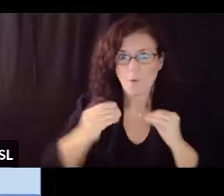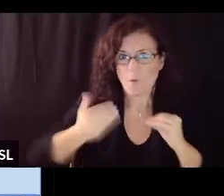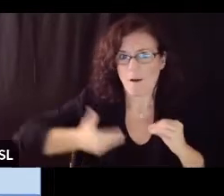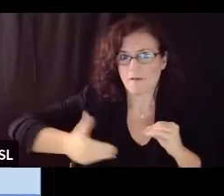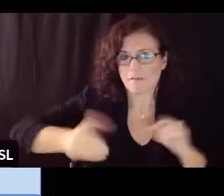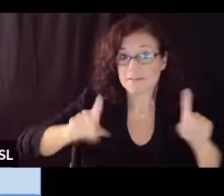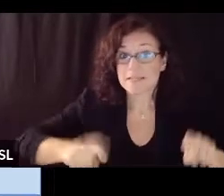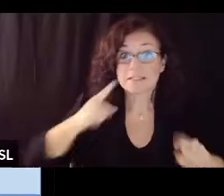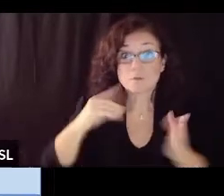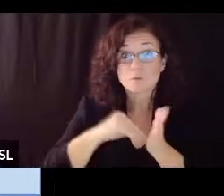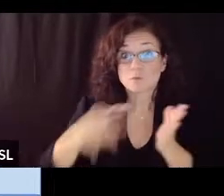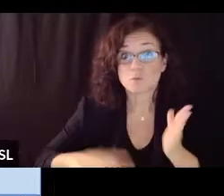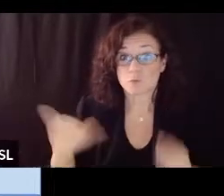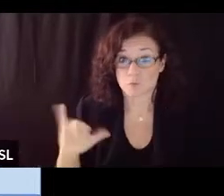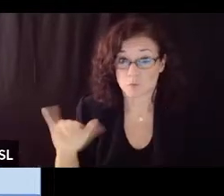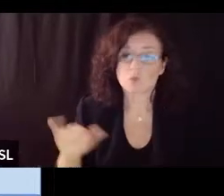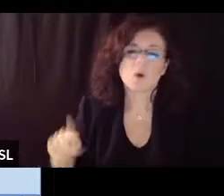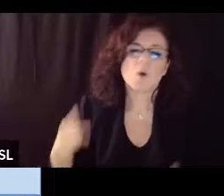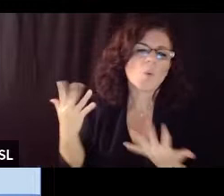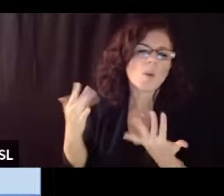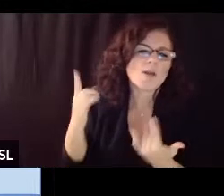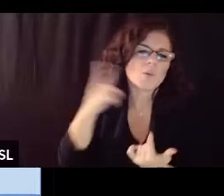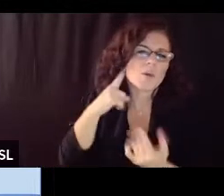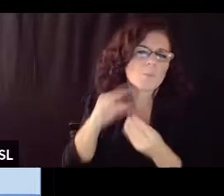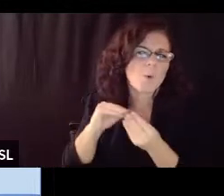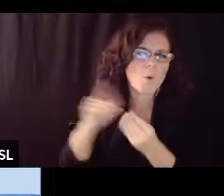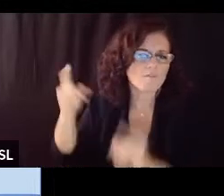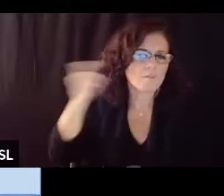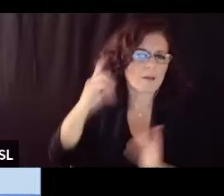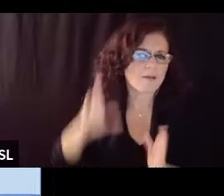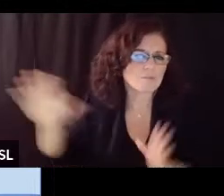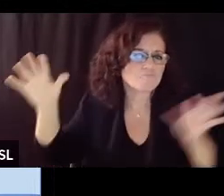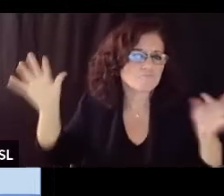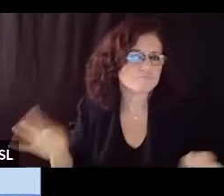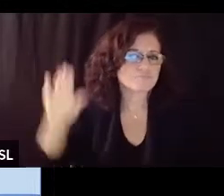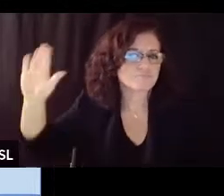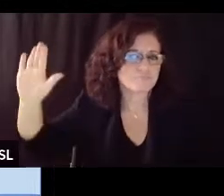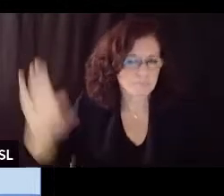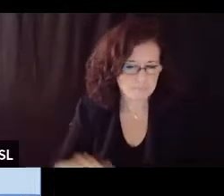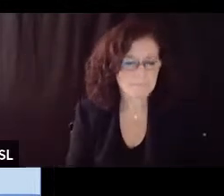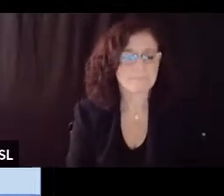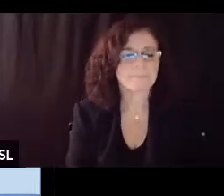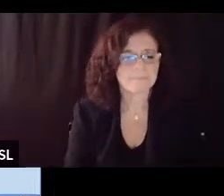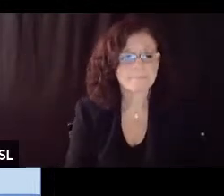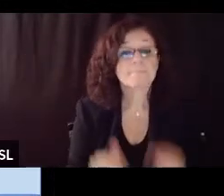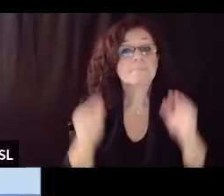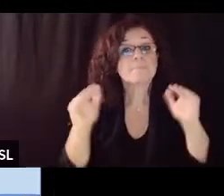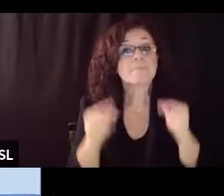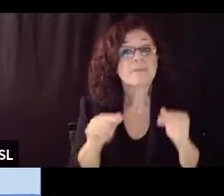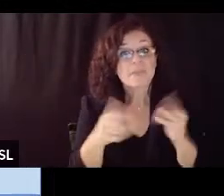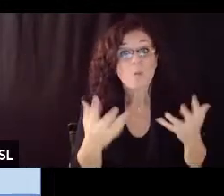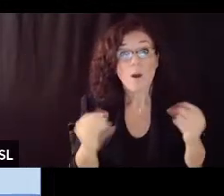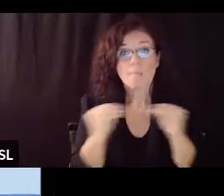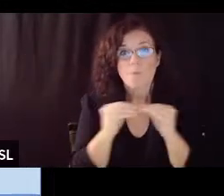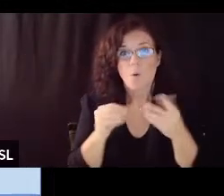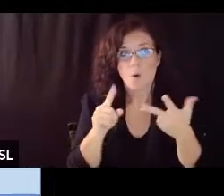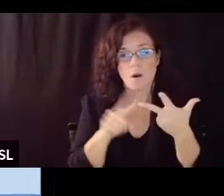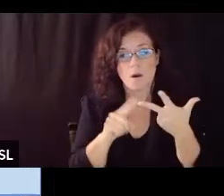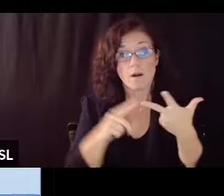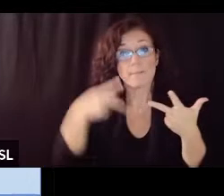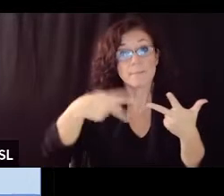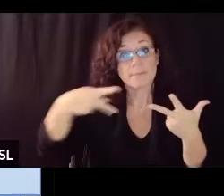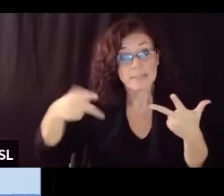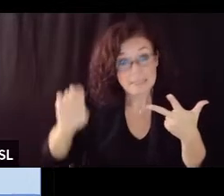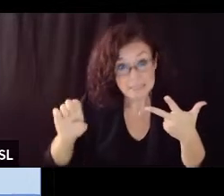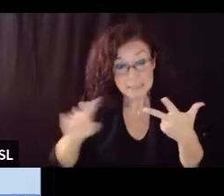state on that they're looking at having more protective equipment and looking at surgical